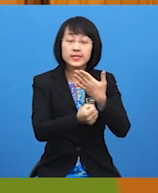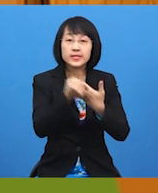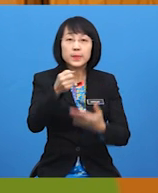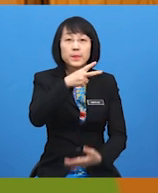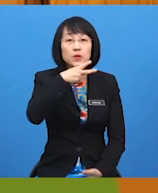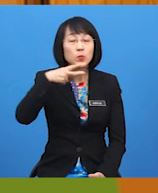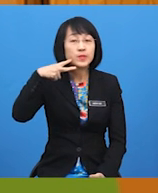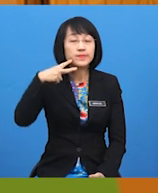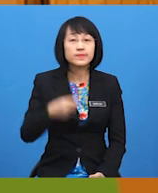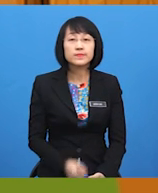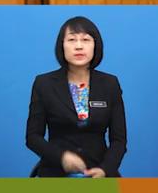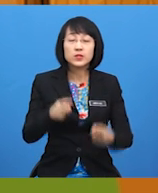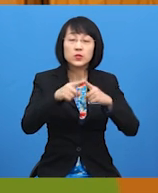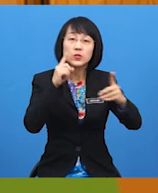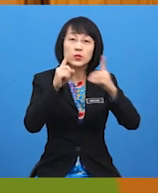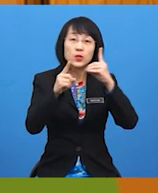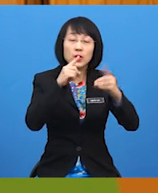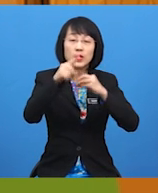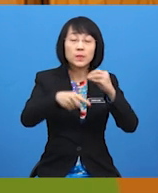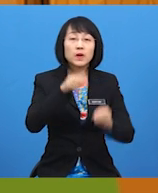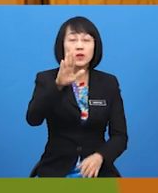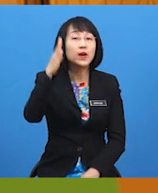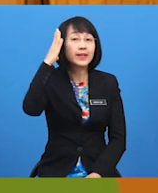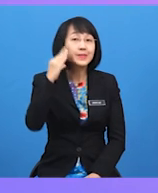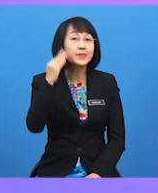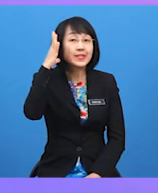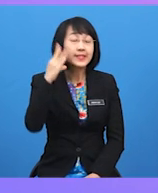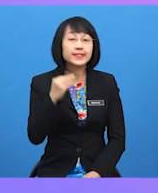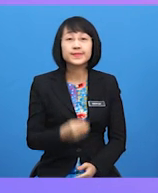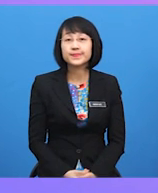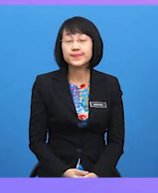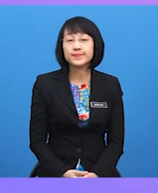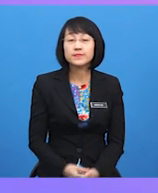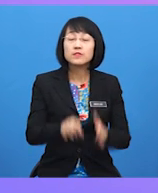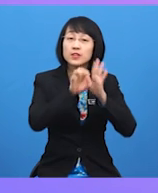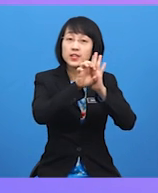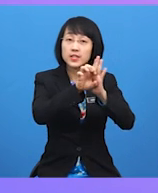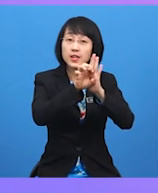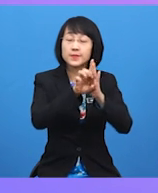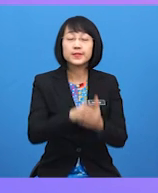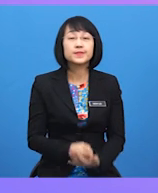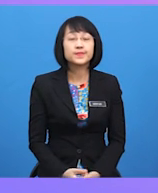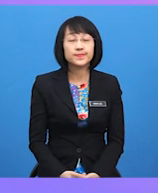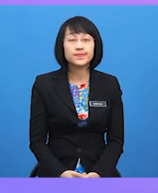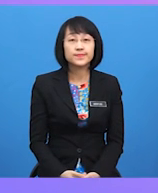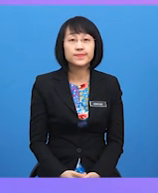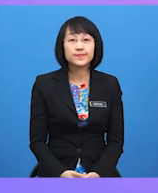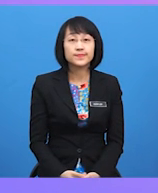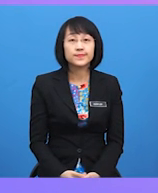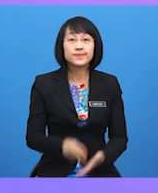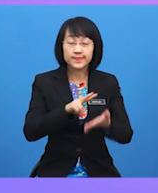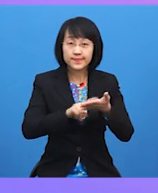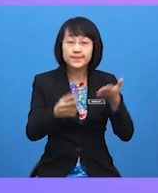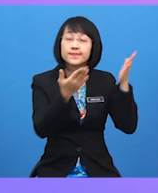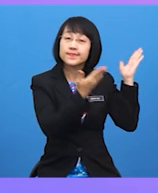verbs to talk about your experience. For example, the museum